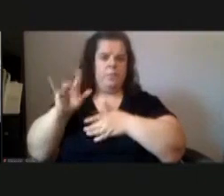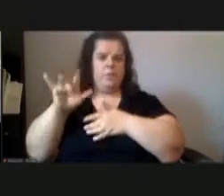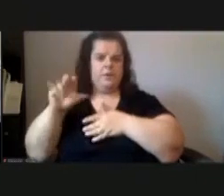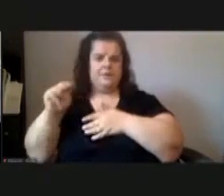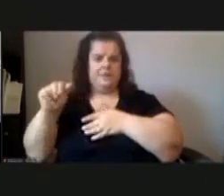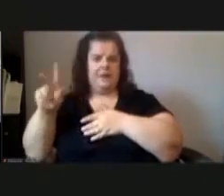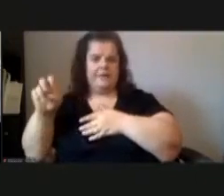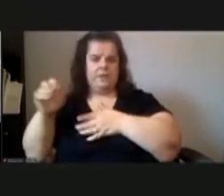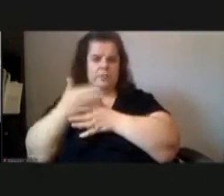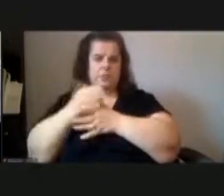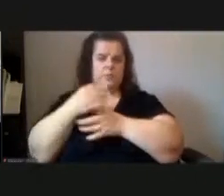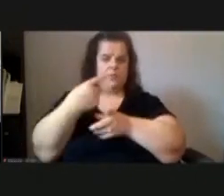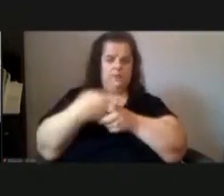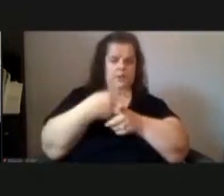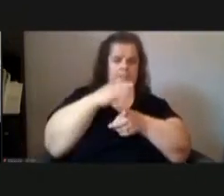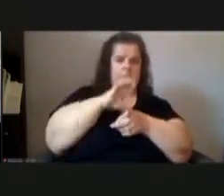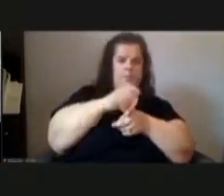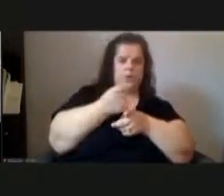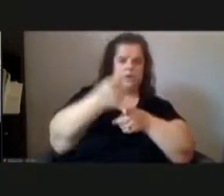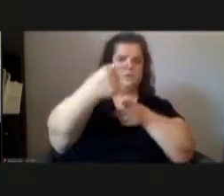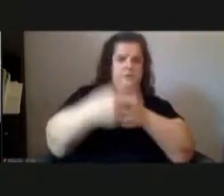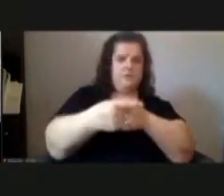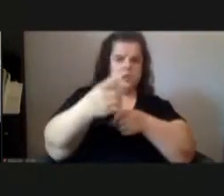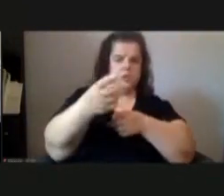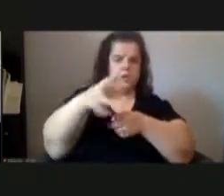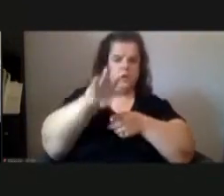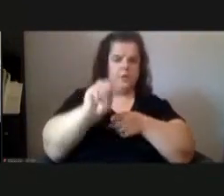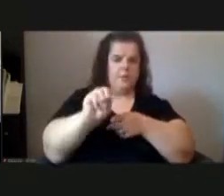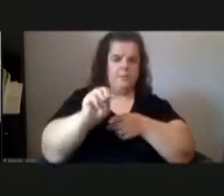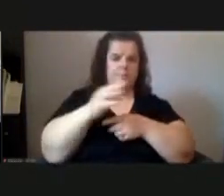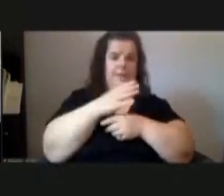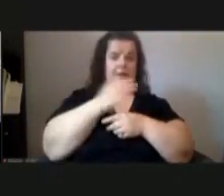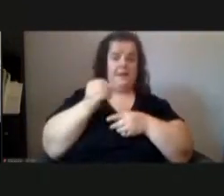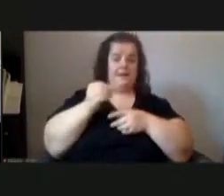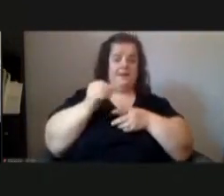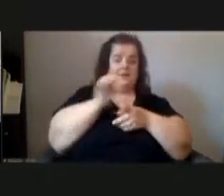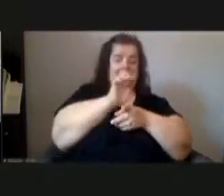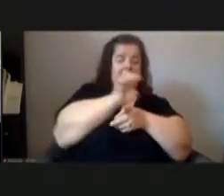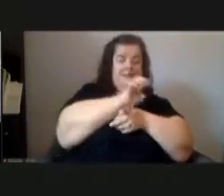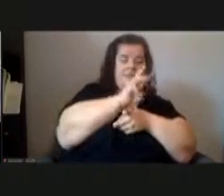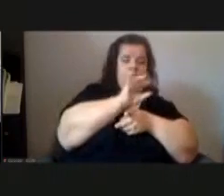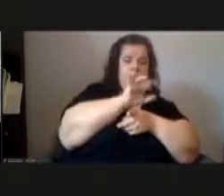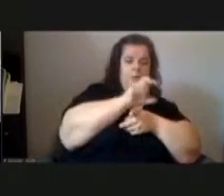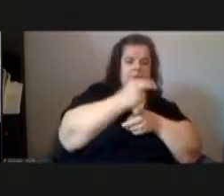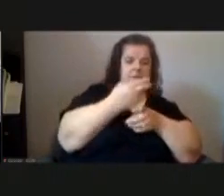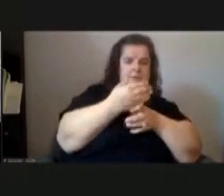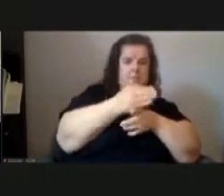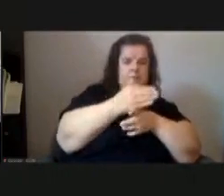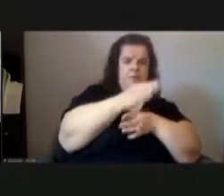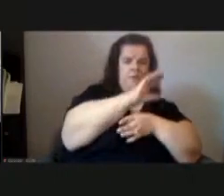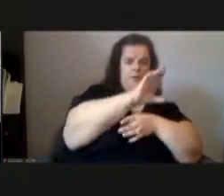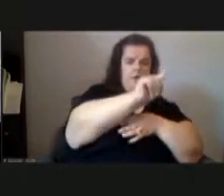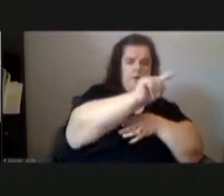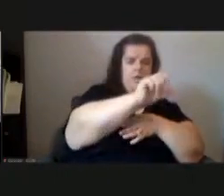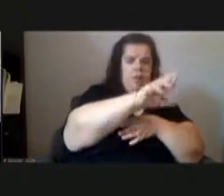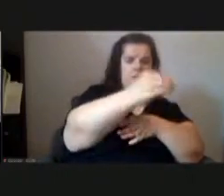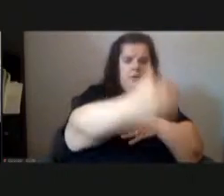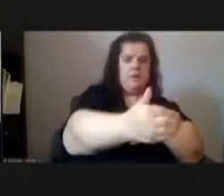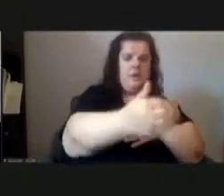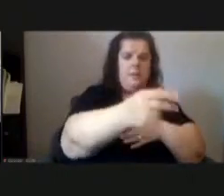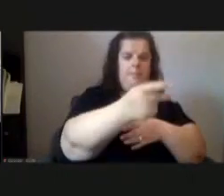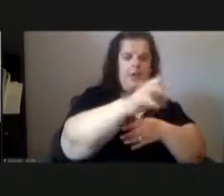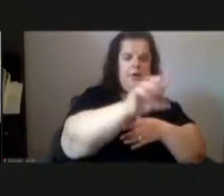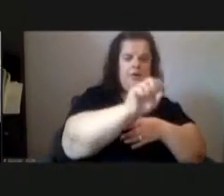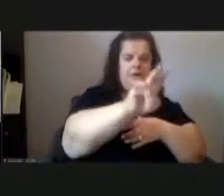avenue between burgess street and drum avenue and along the east side of wilson avenue between cutler street and periodsville avenue council